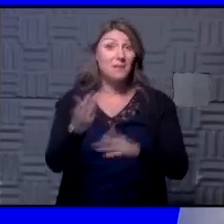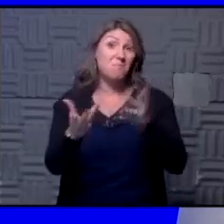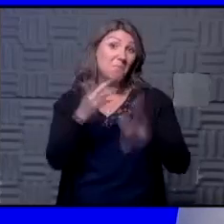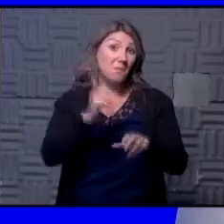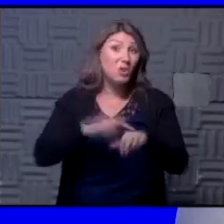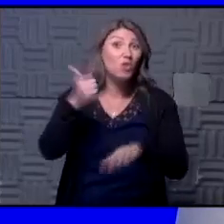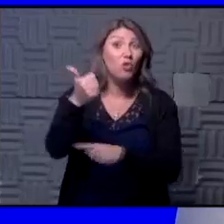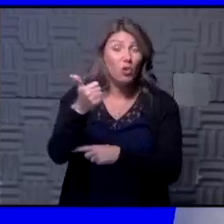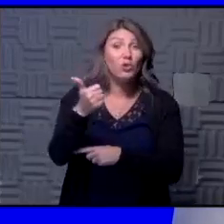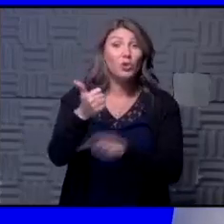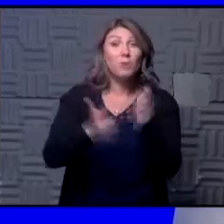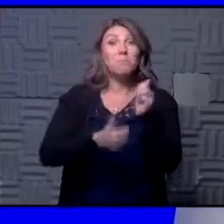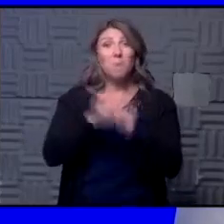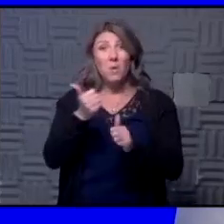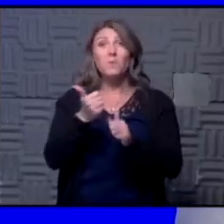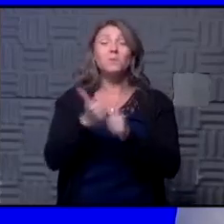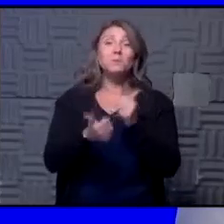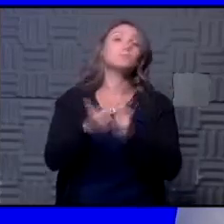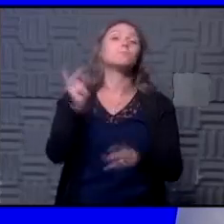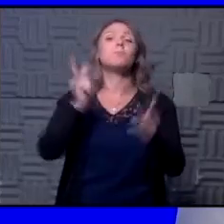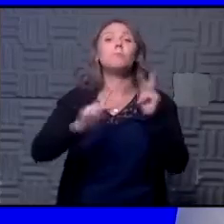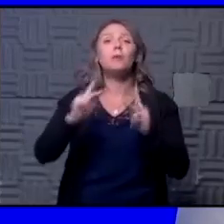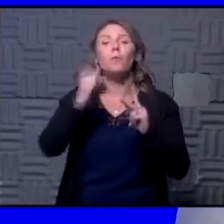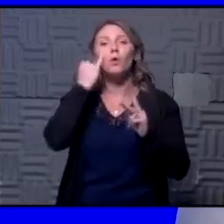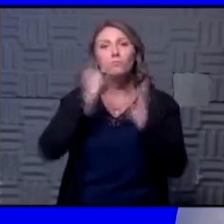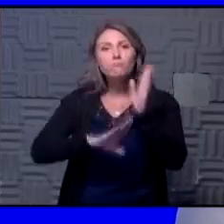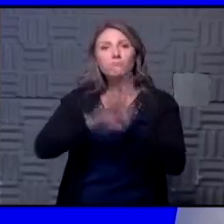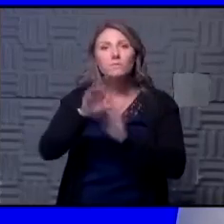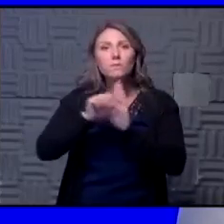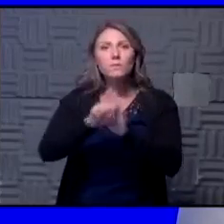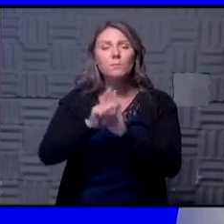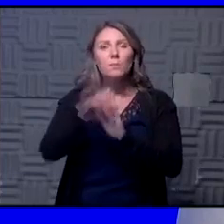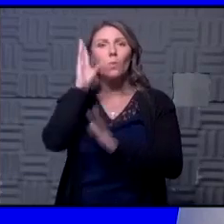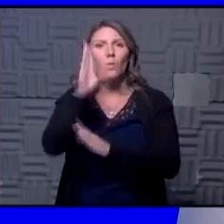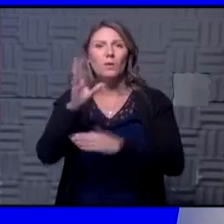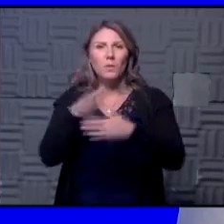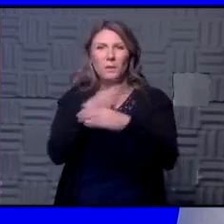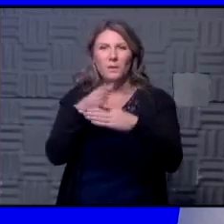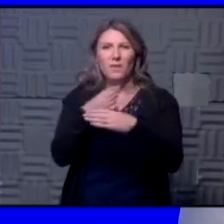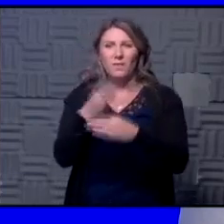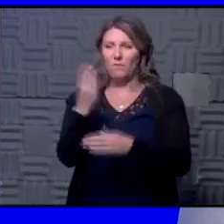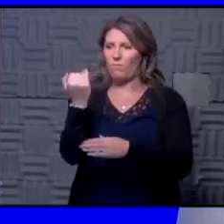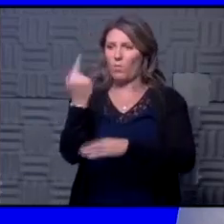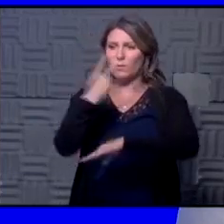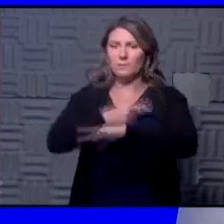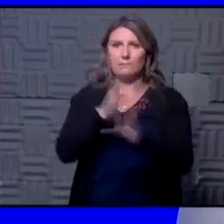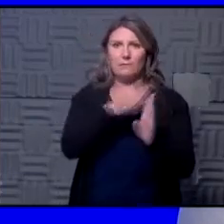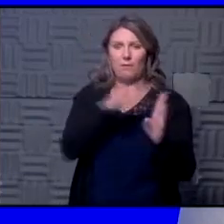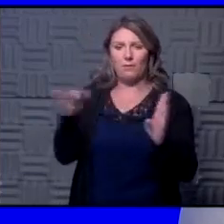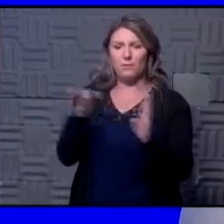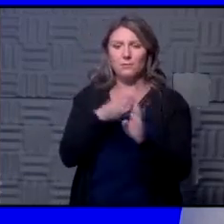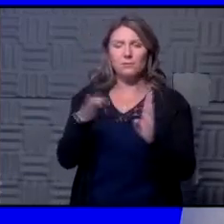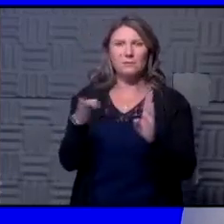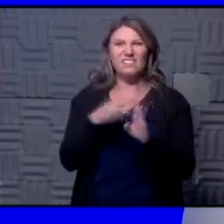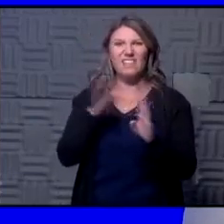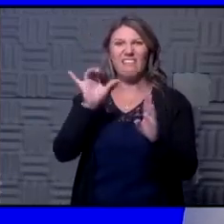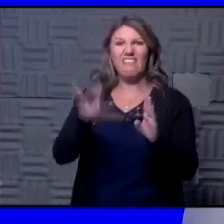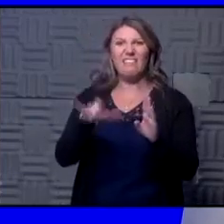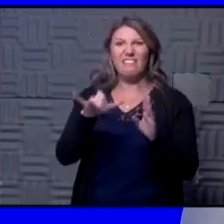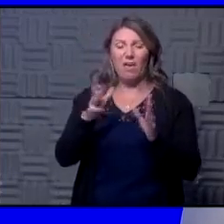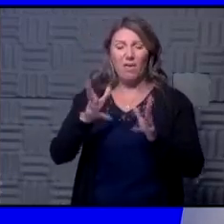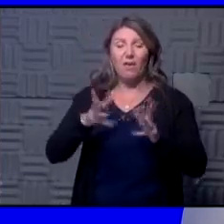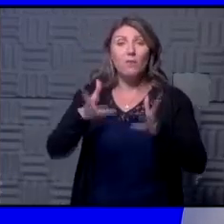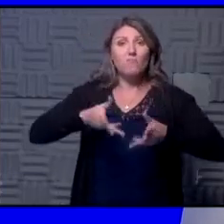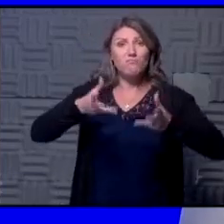longer but for the most part many many people if they do develop symptoms will develop it within that 14 days we know the incubation period of the